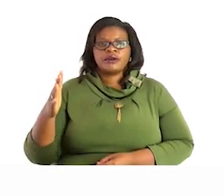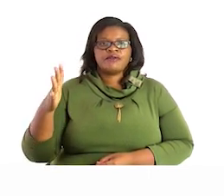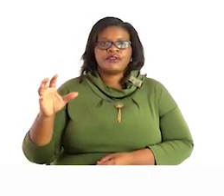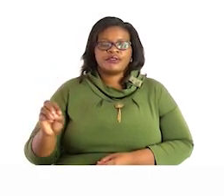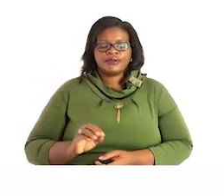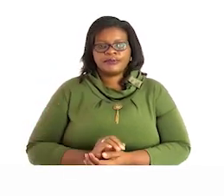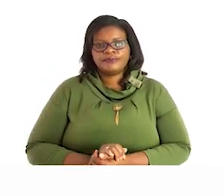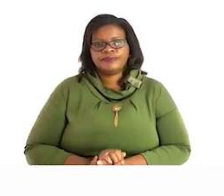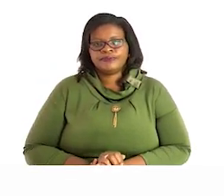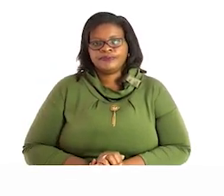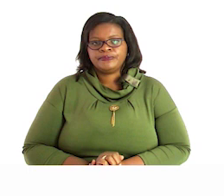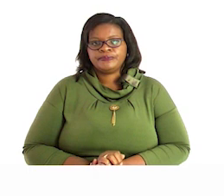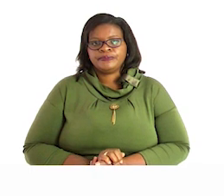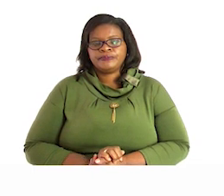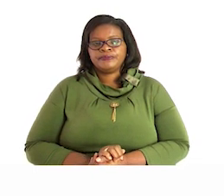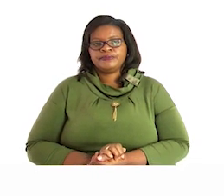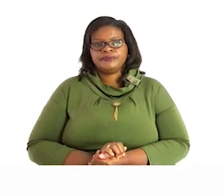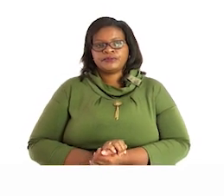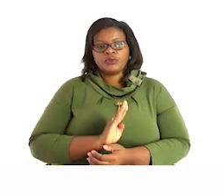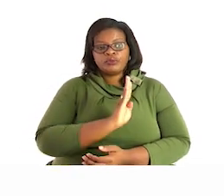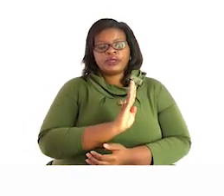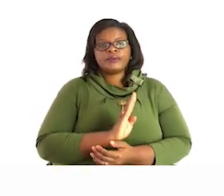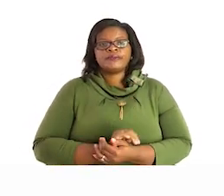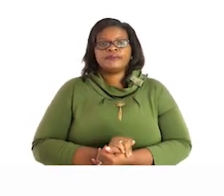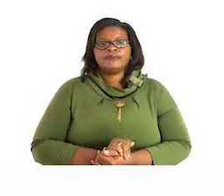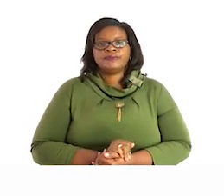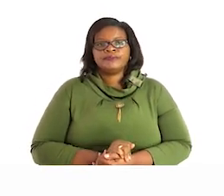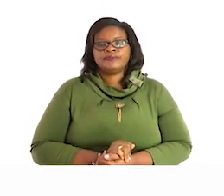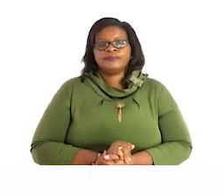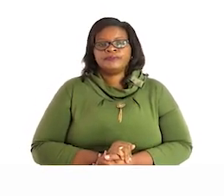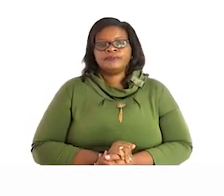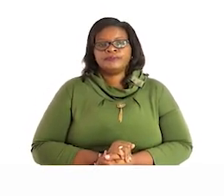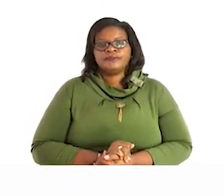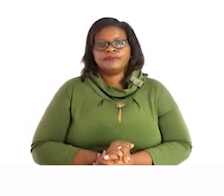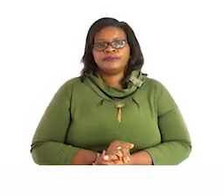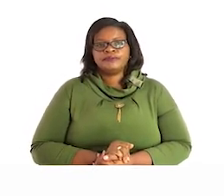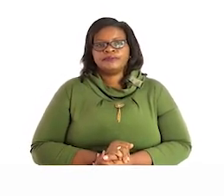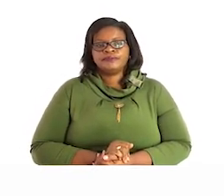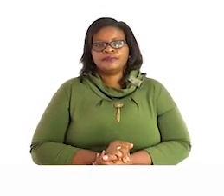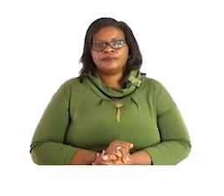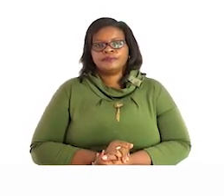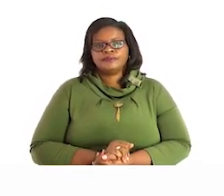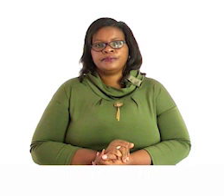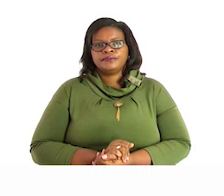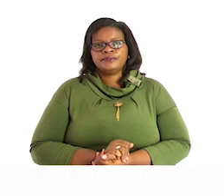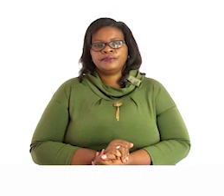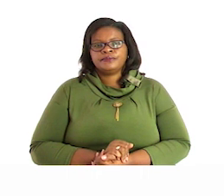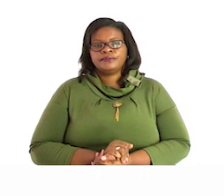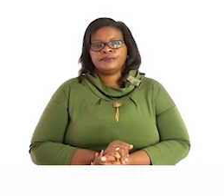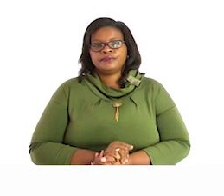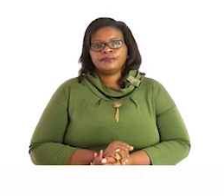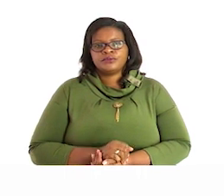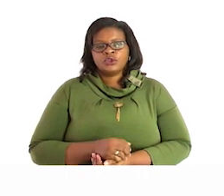we go to to 50 if you go to b we are having